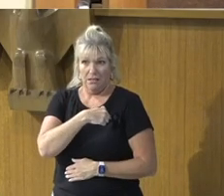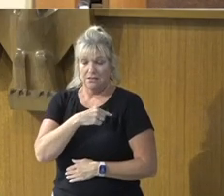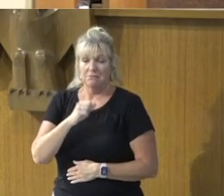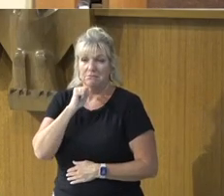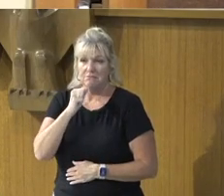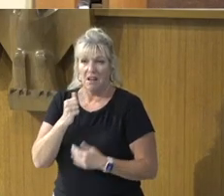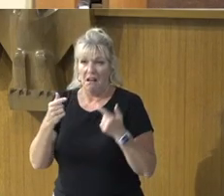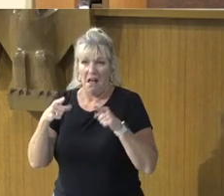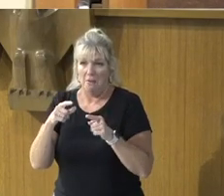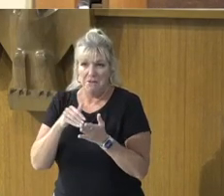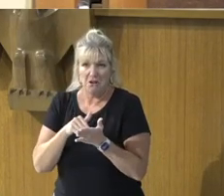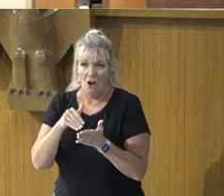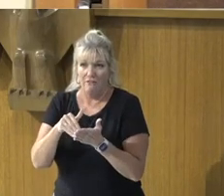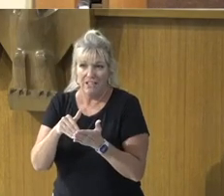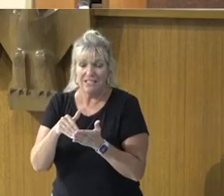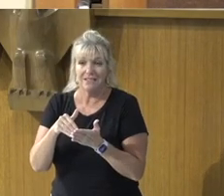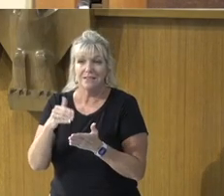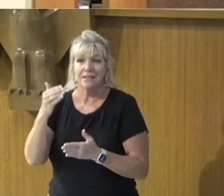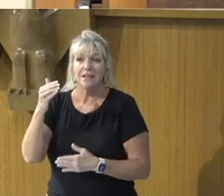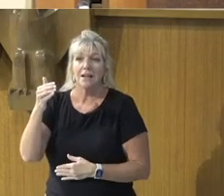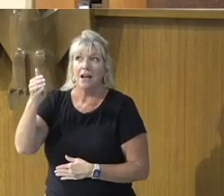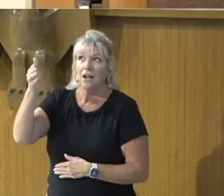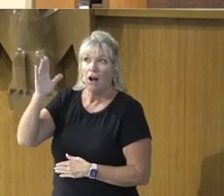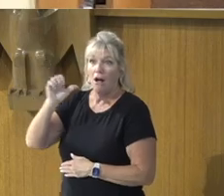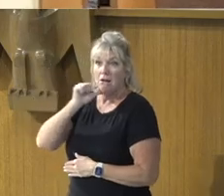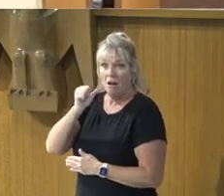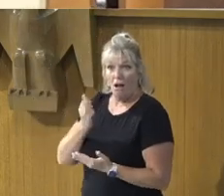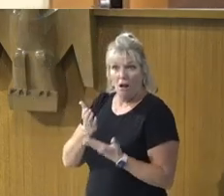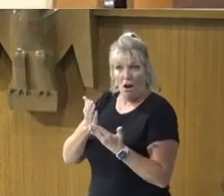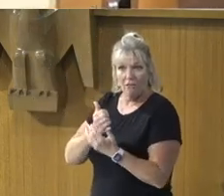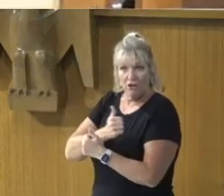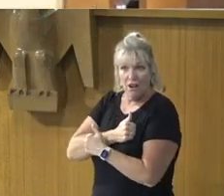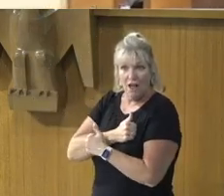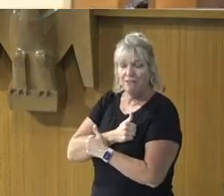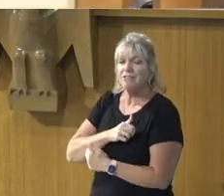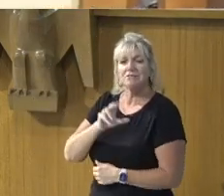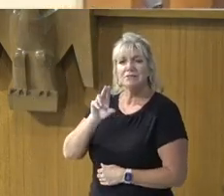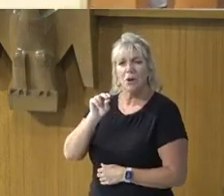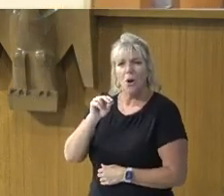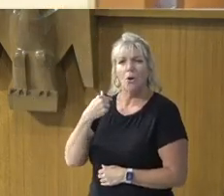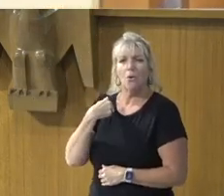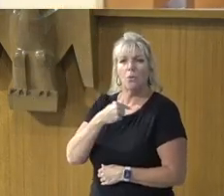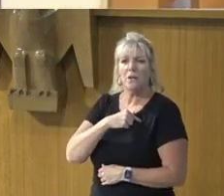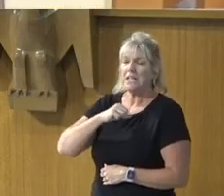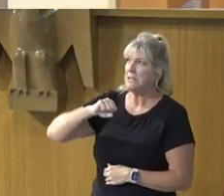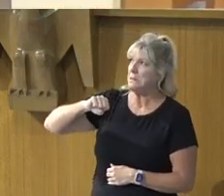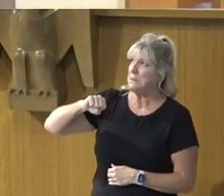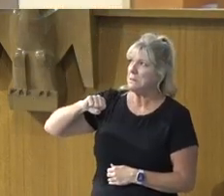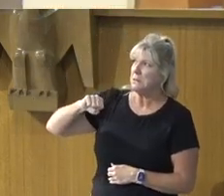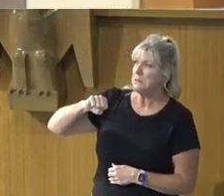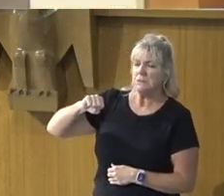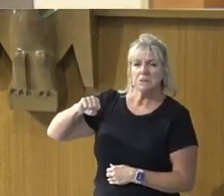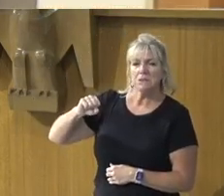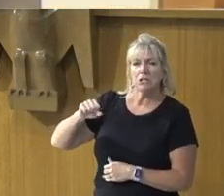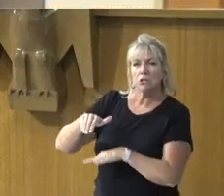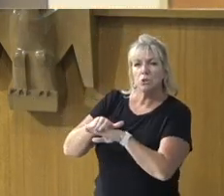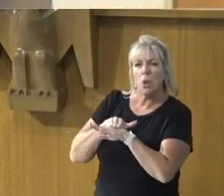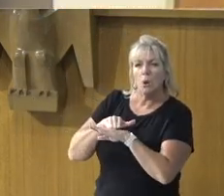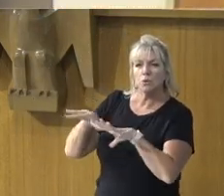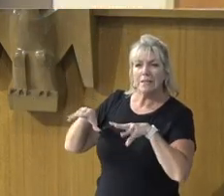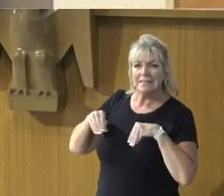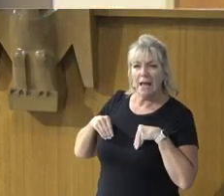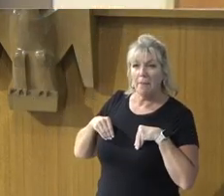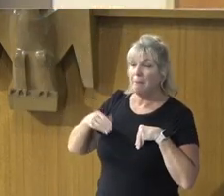love, Is not offered, But we are very slow, And hesitant, To accept it, God's love, Is greater,